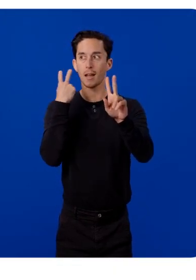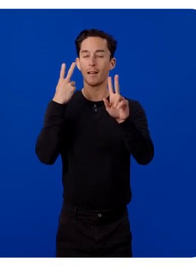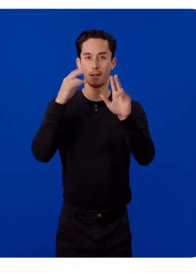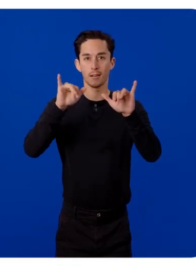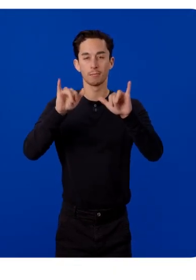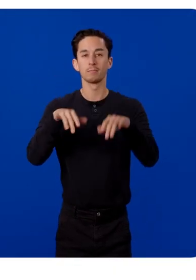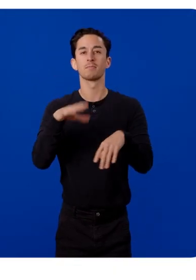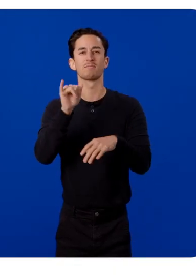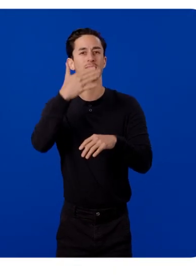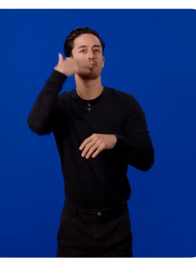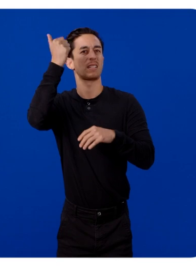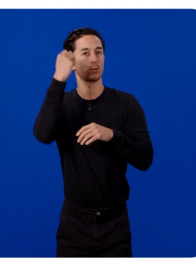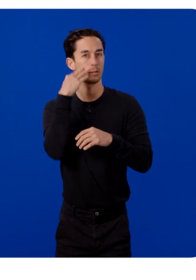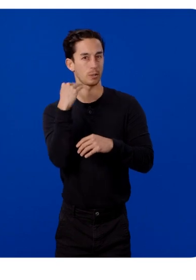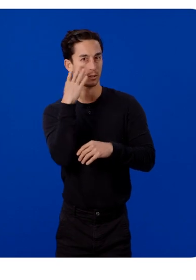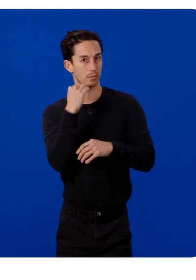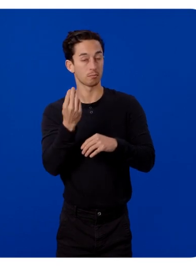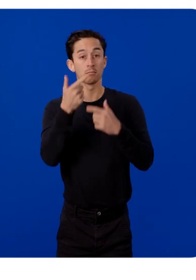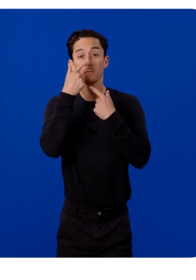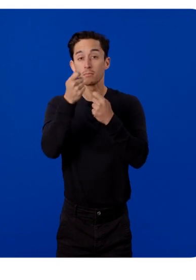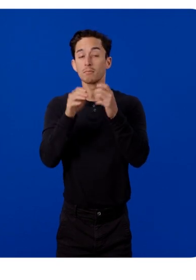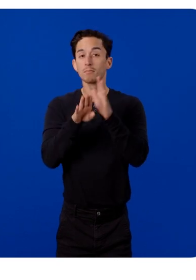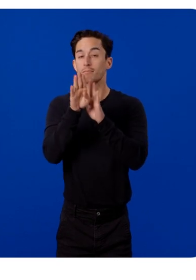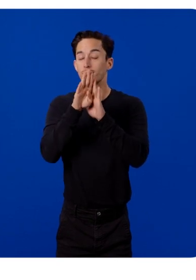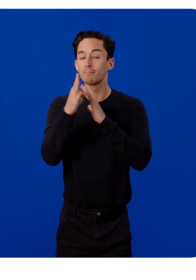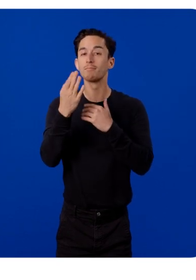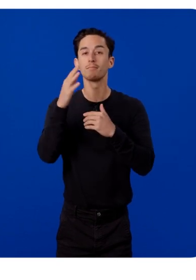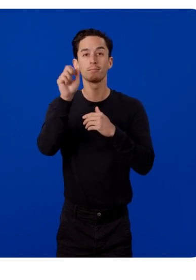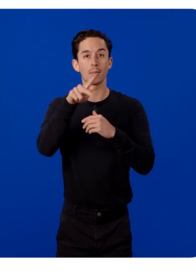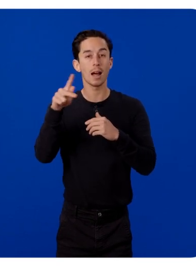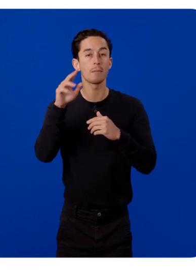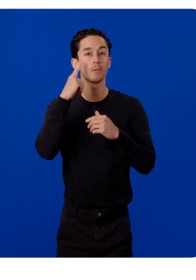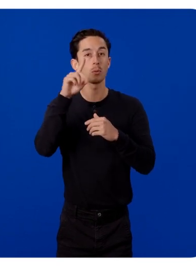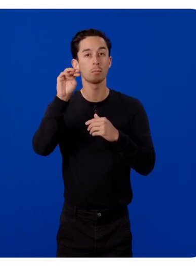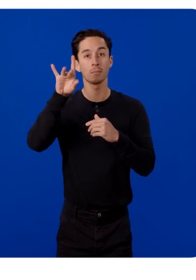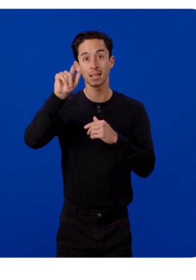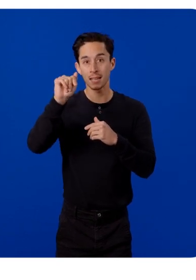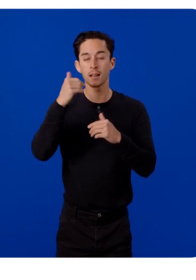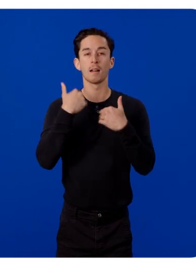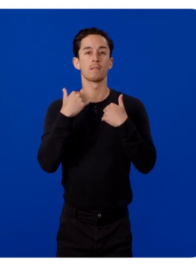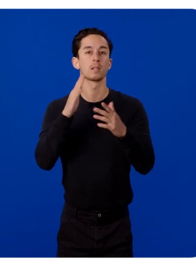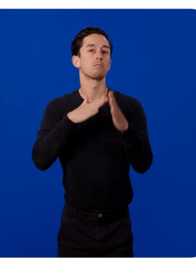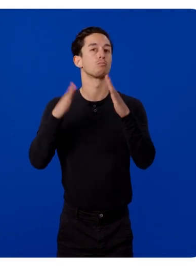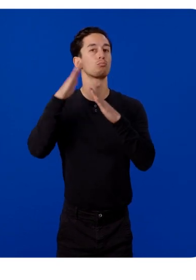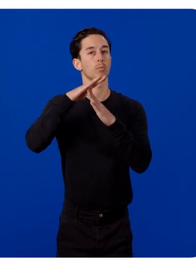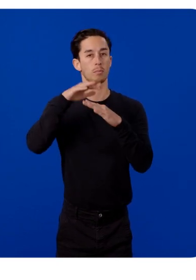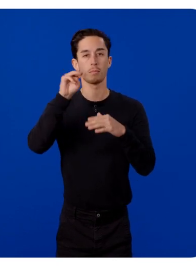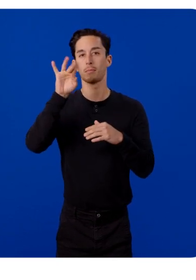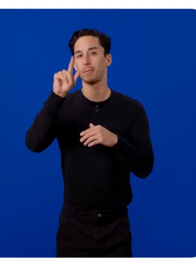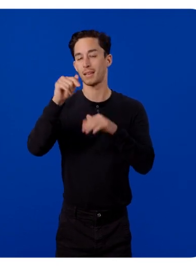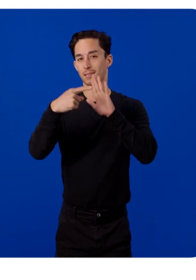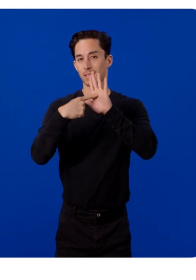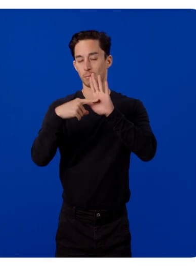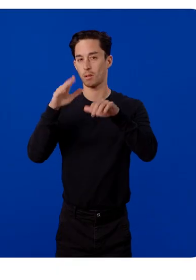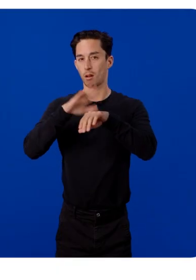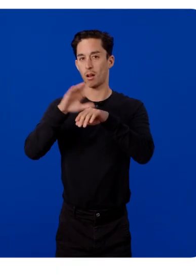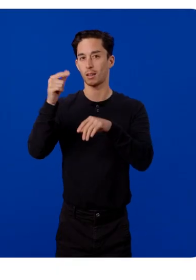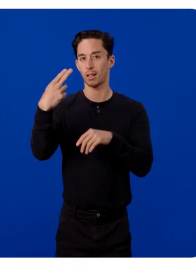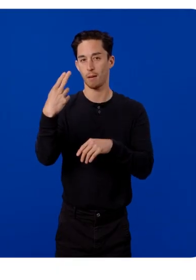media. For those interested in building a media app, we've created a great jumping-off point with our premium media sample on GitHub.